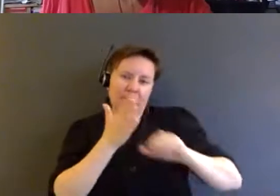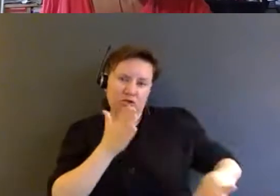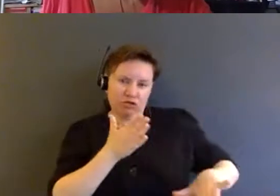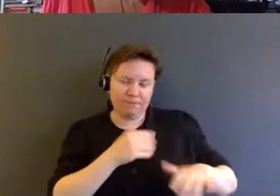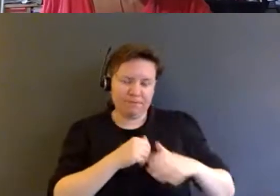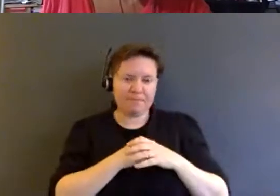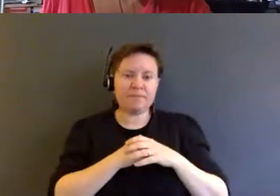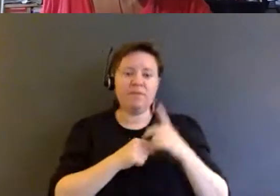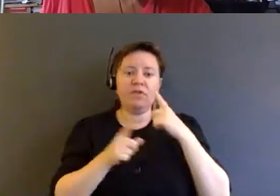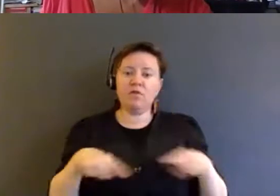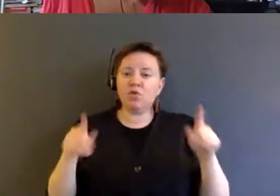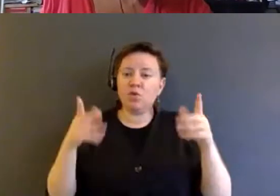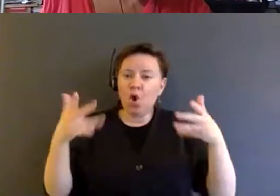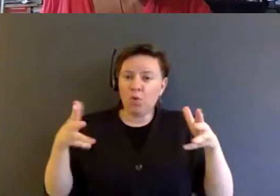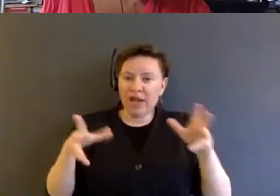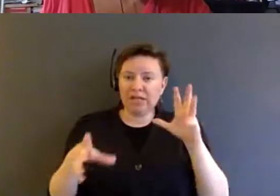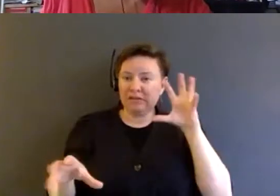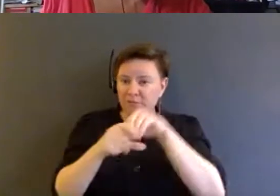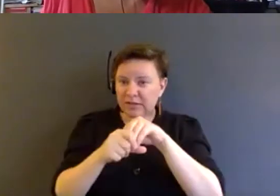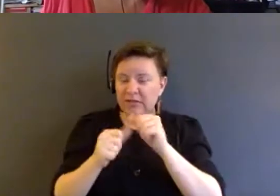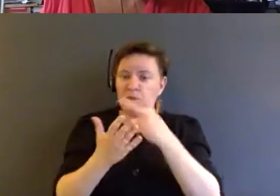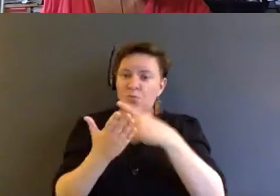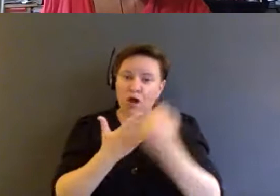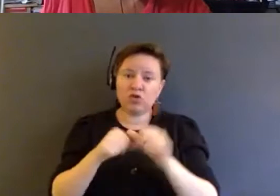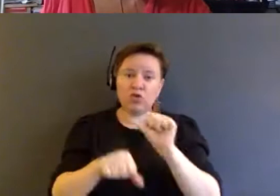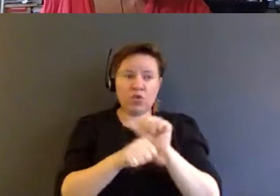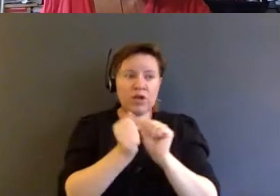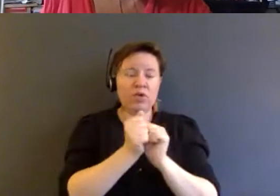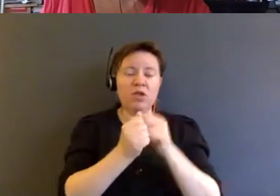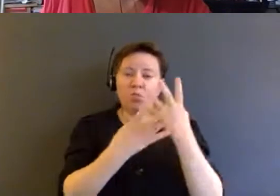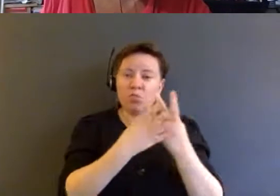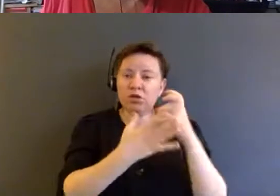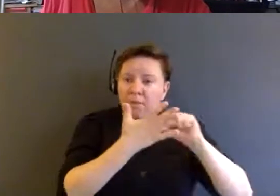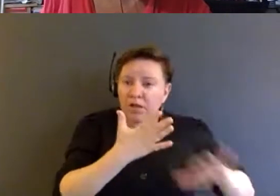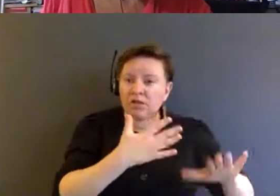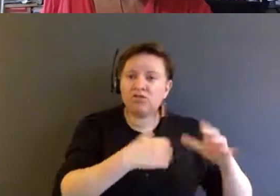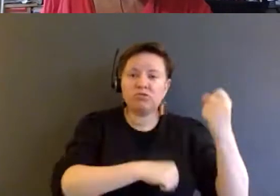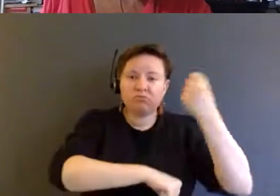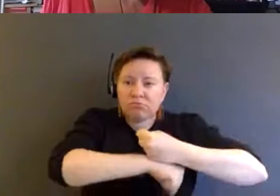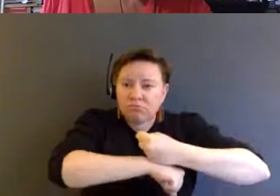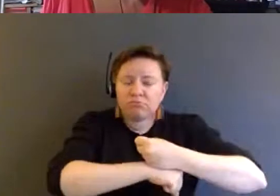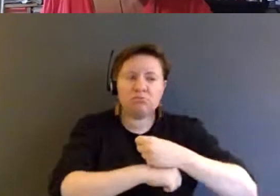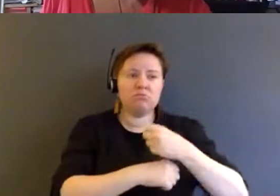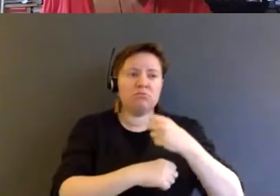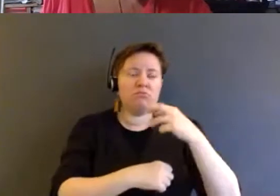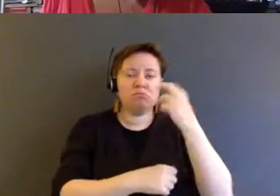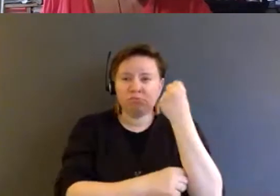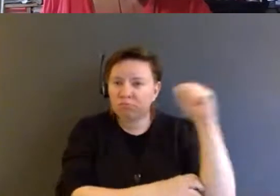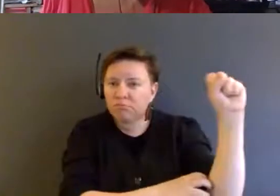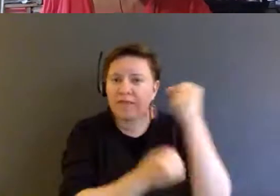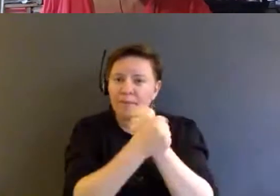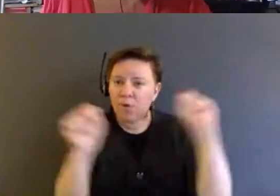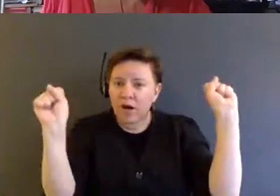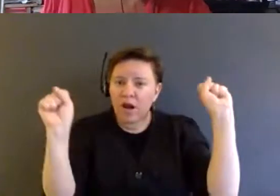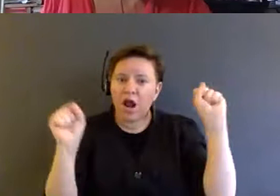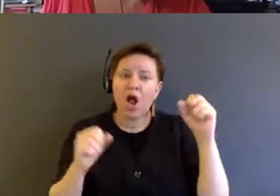For those who are already invested in projects of prison abolition and radical liberation, I hope that an immersion in maddened